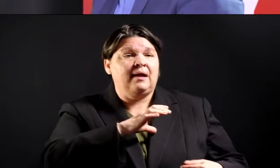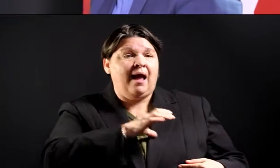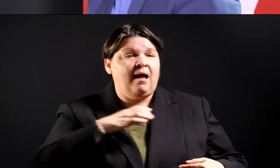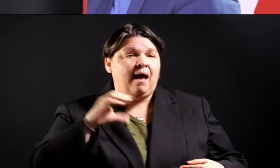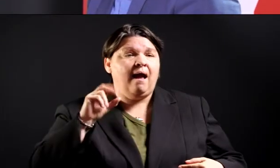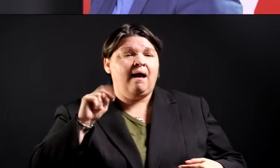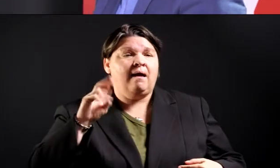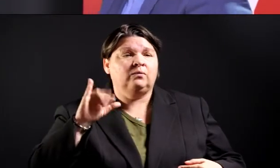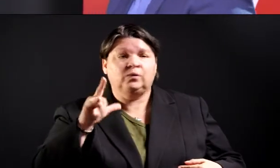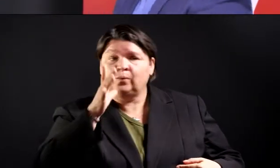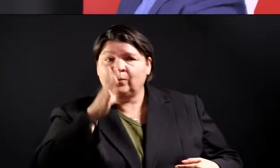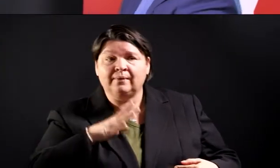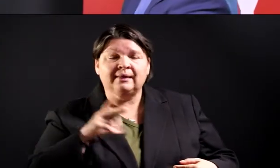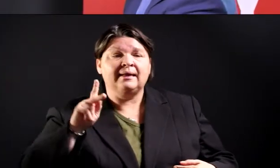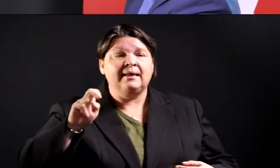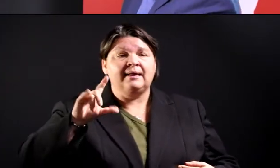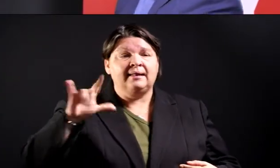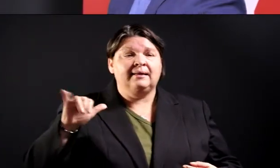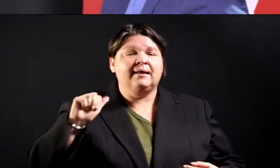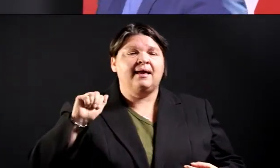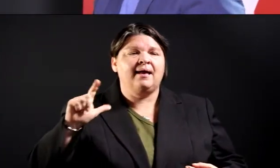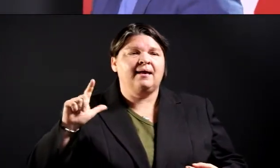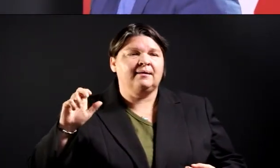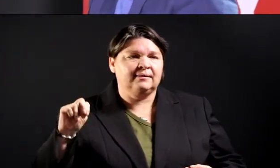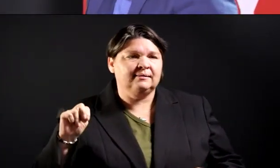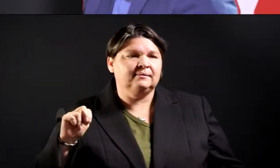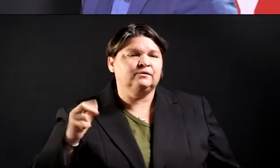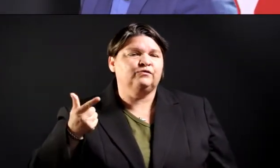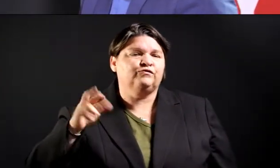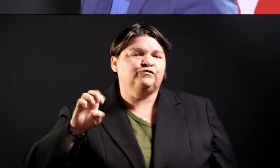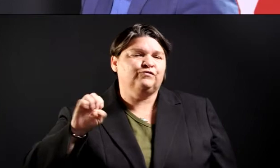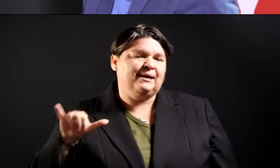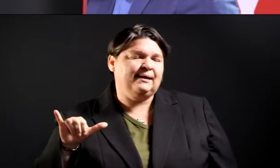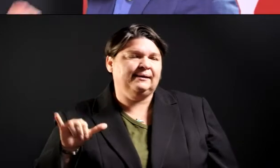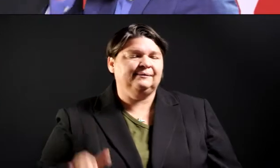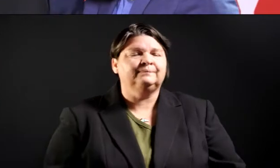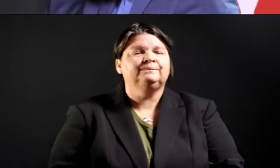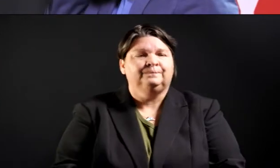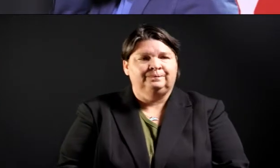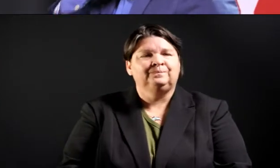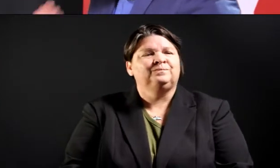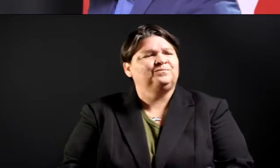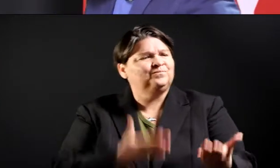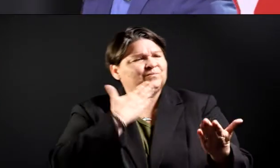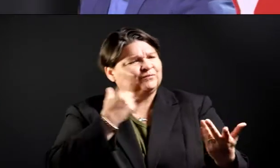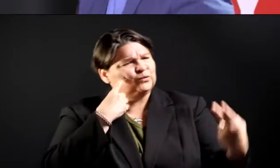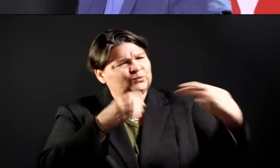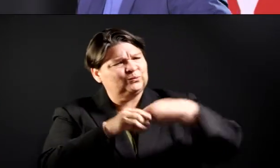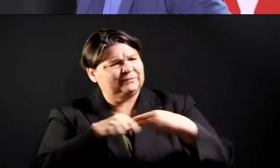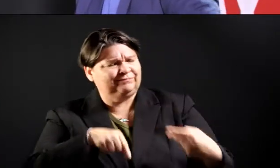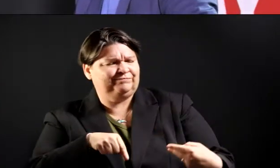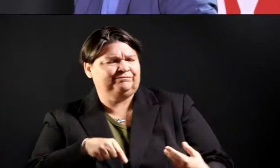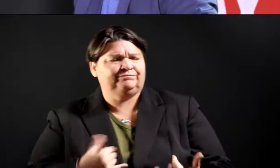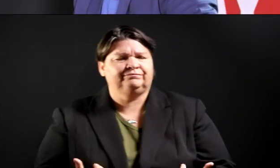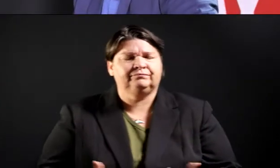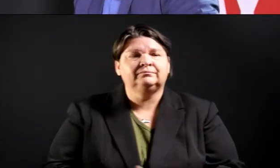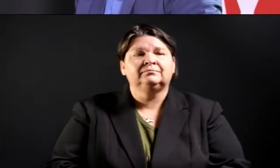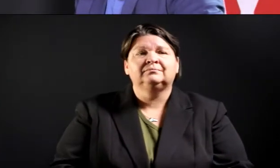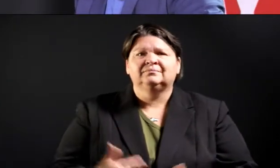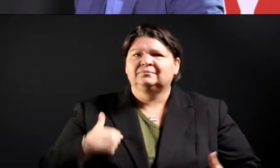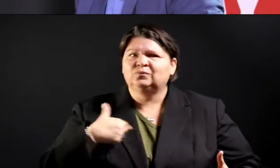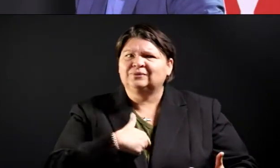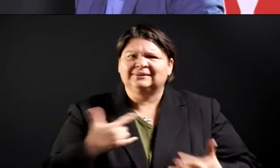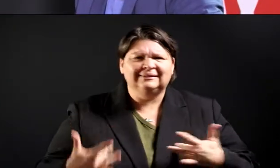who's District 8. Kelly, thanks for being with us virtually. Good to see you. We're excited today to hear a little bit about